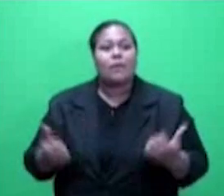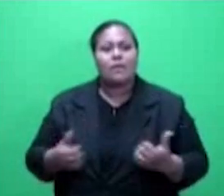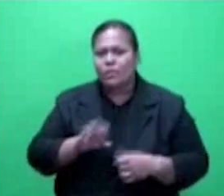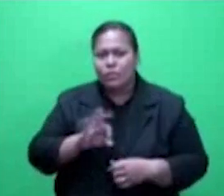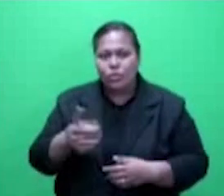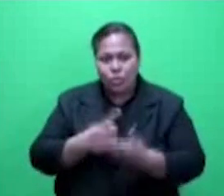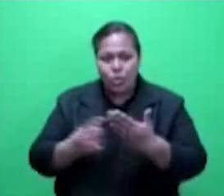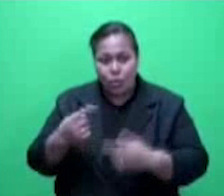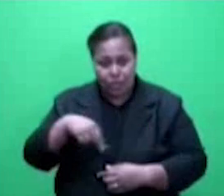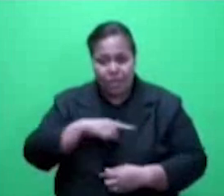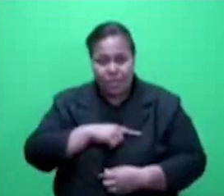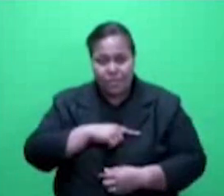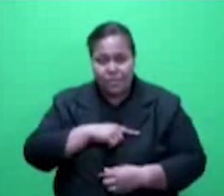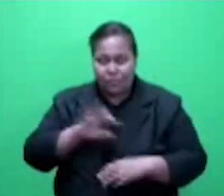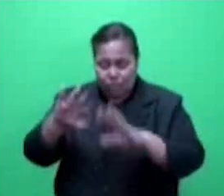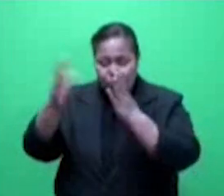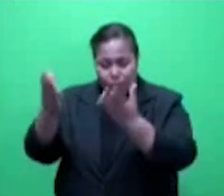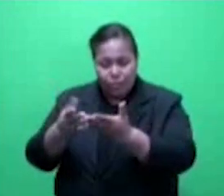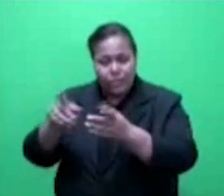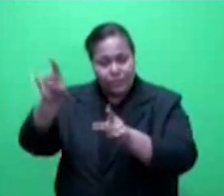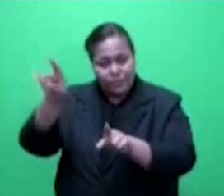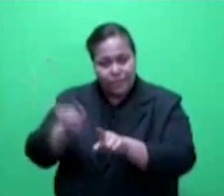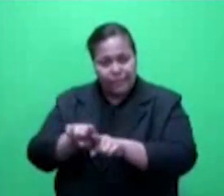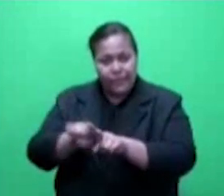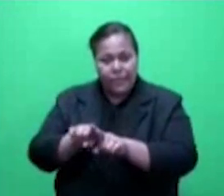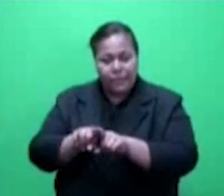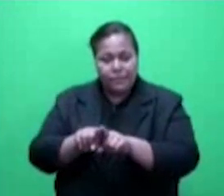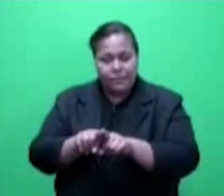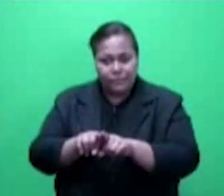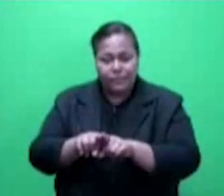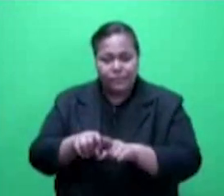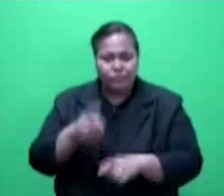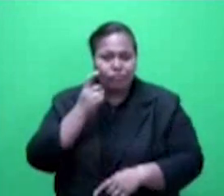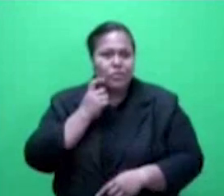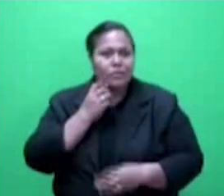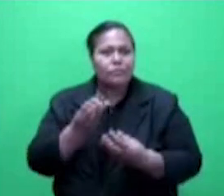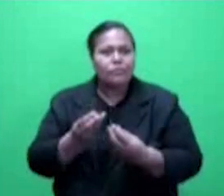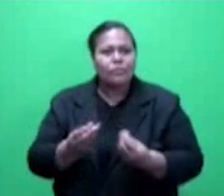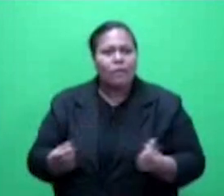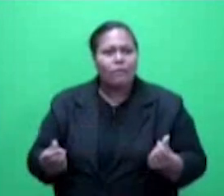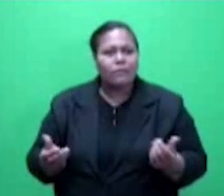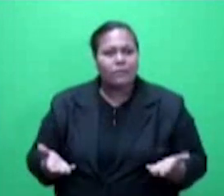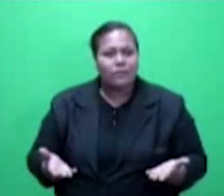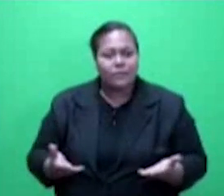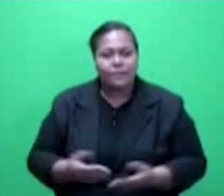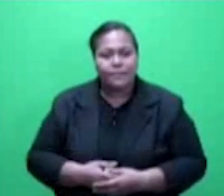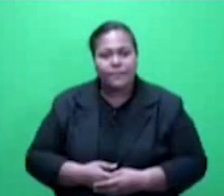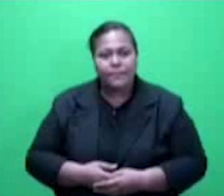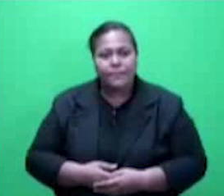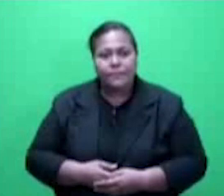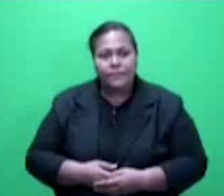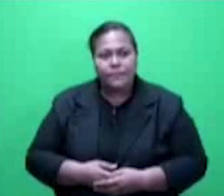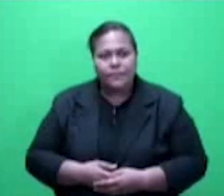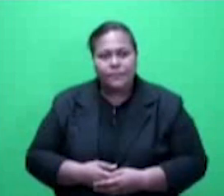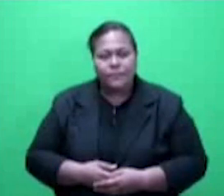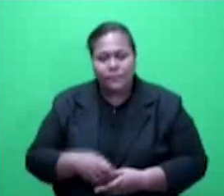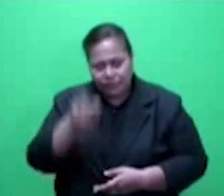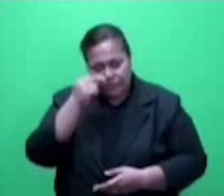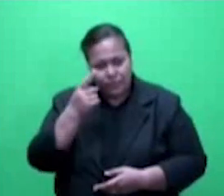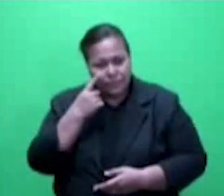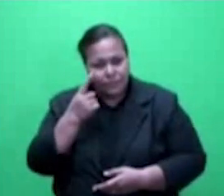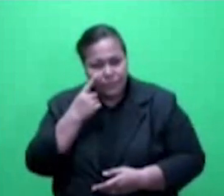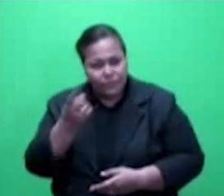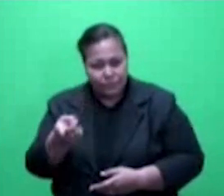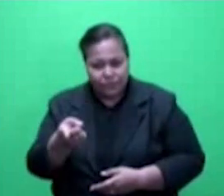rest of the world that is battling to find a solution. It is obvious that the opposition is using the current